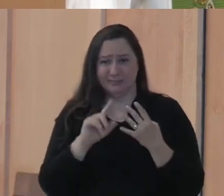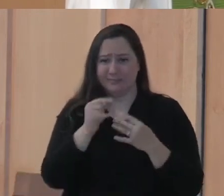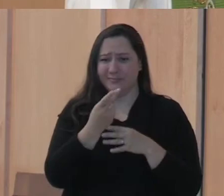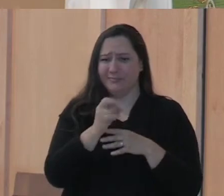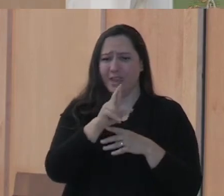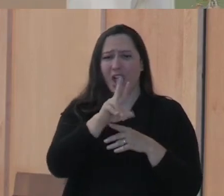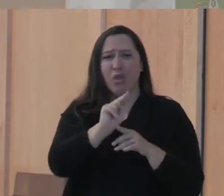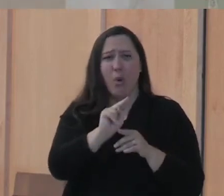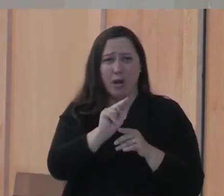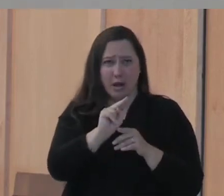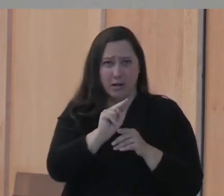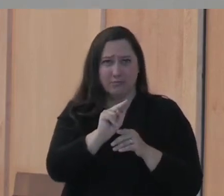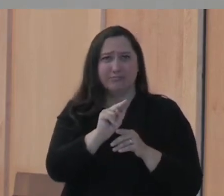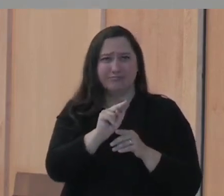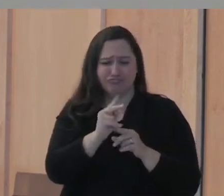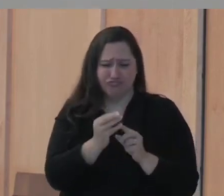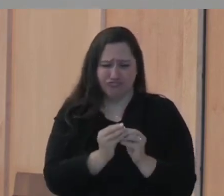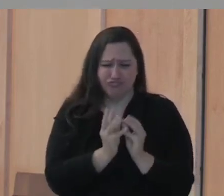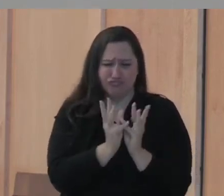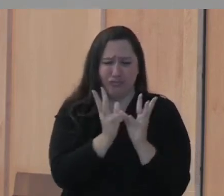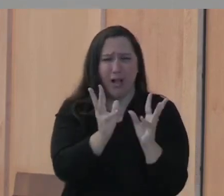which grew up and choked the plants.